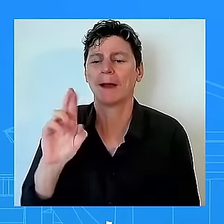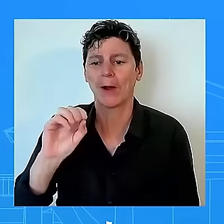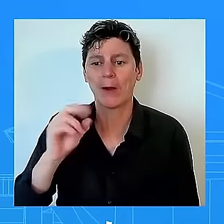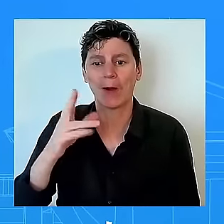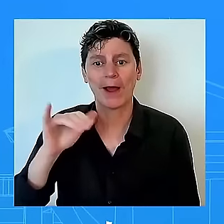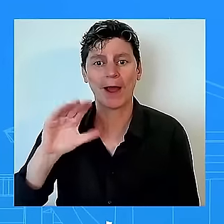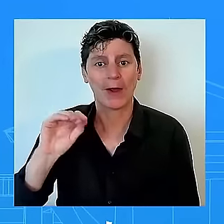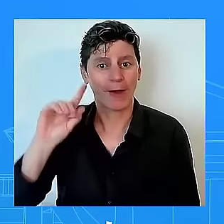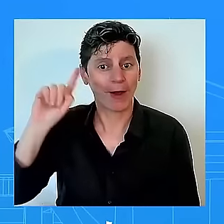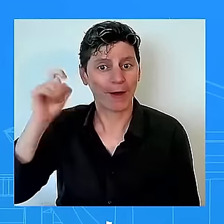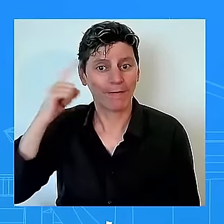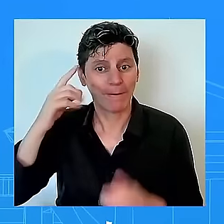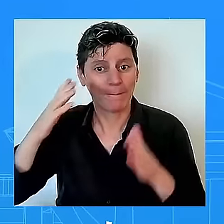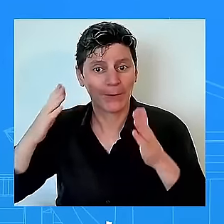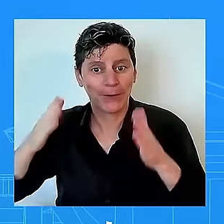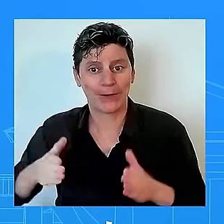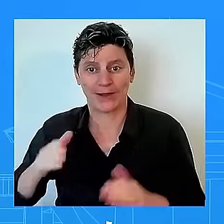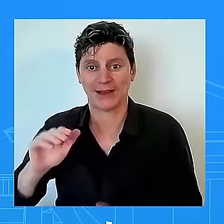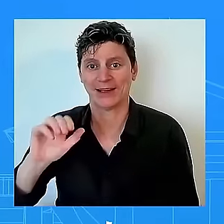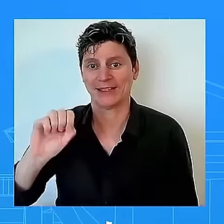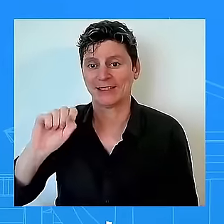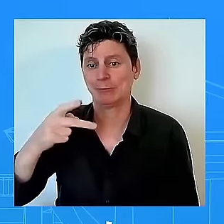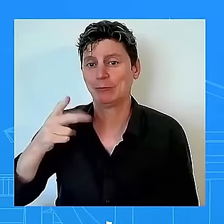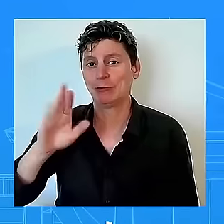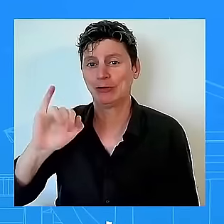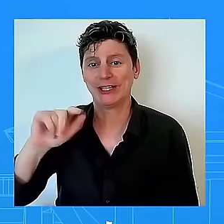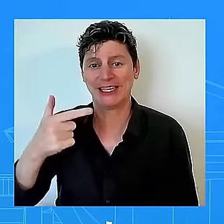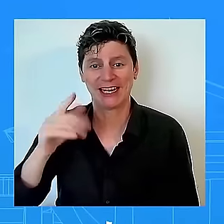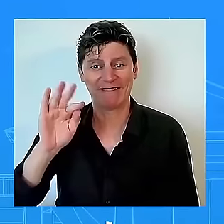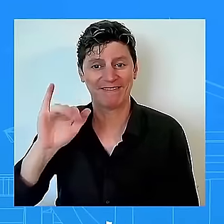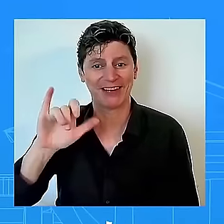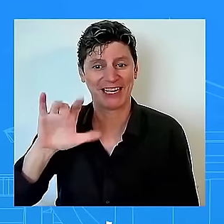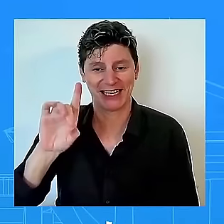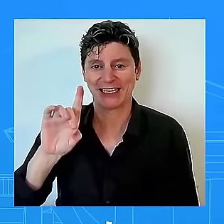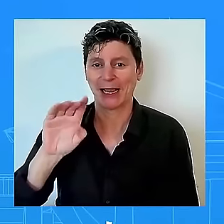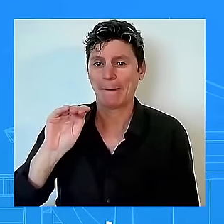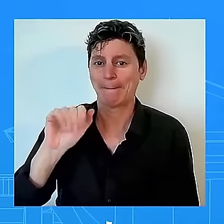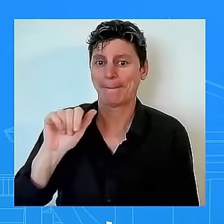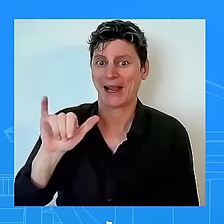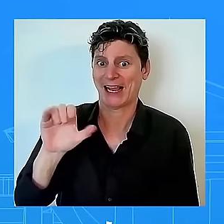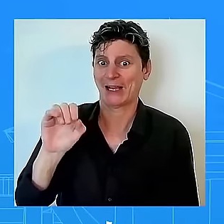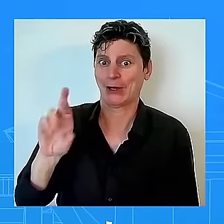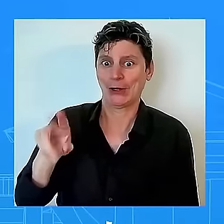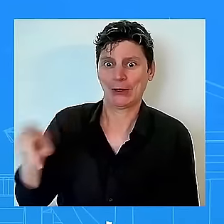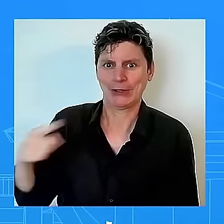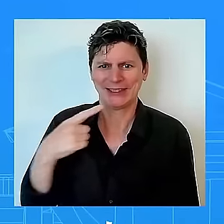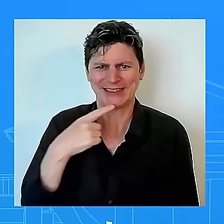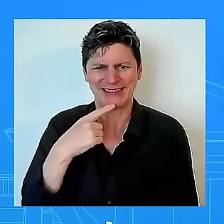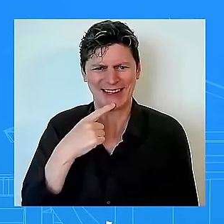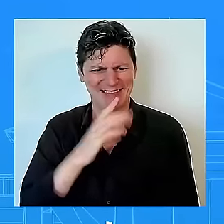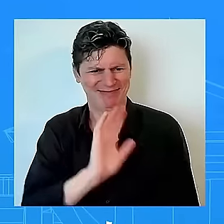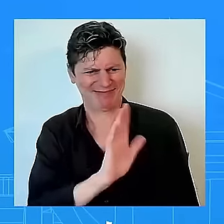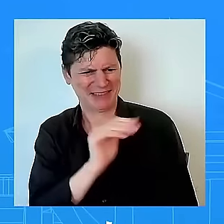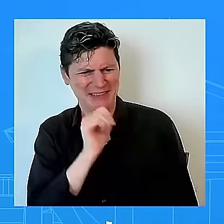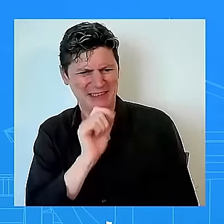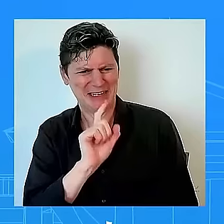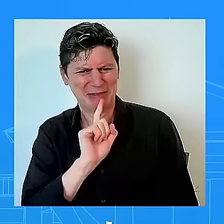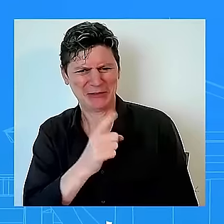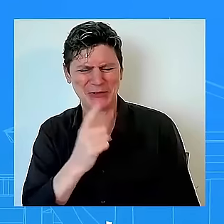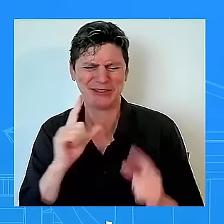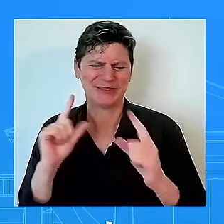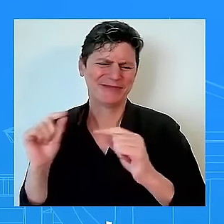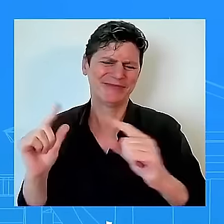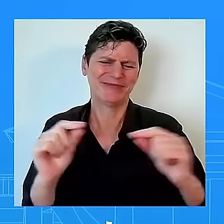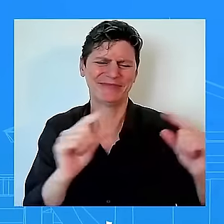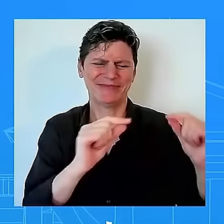debunked this uh and uh have been very clear that this is not true what we're hearing the hateful uh smears uh